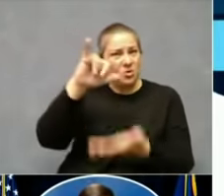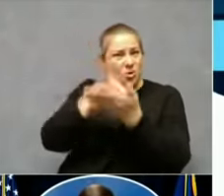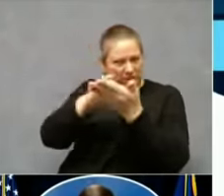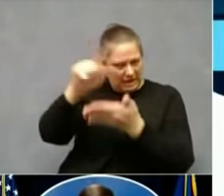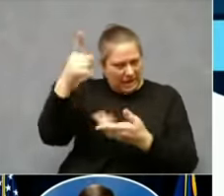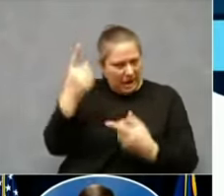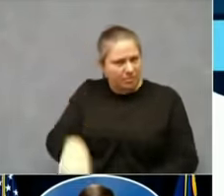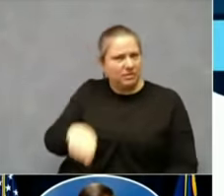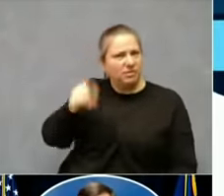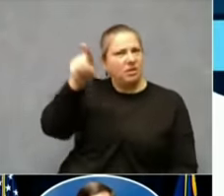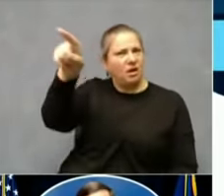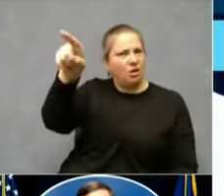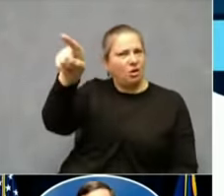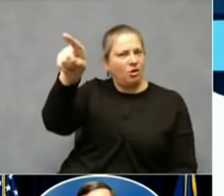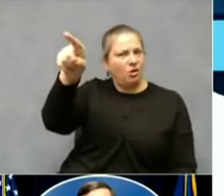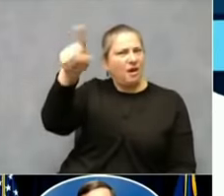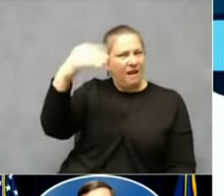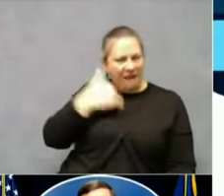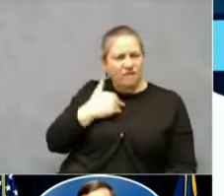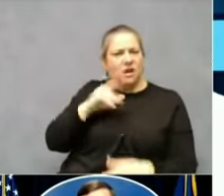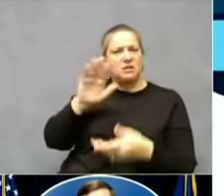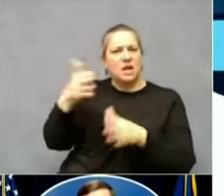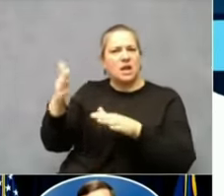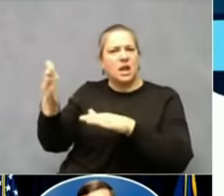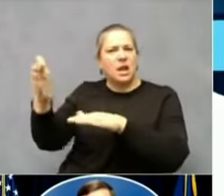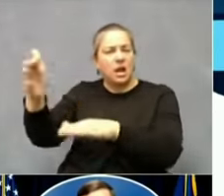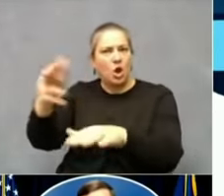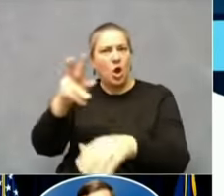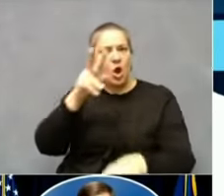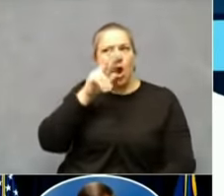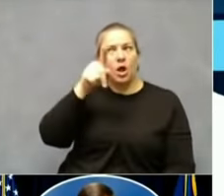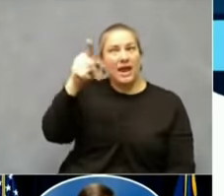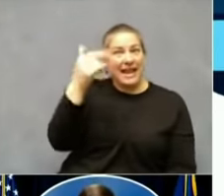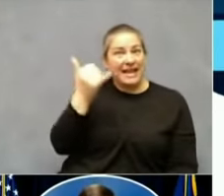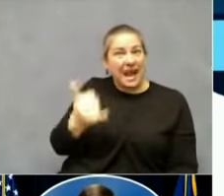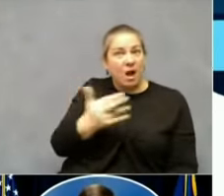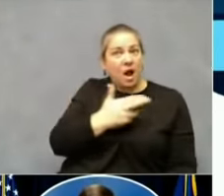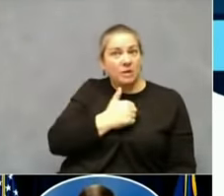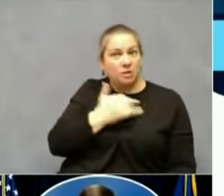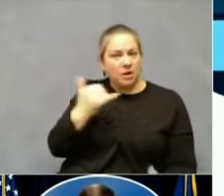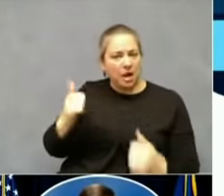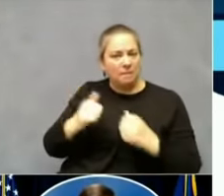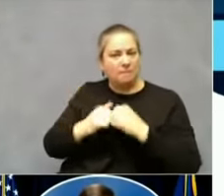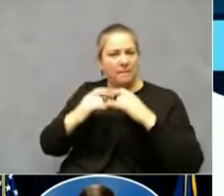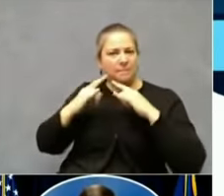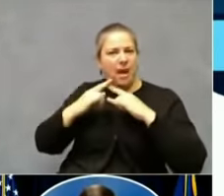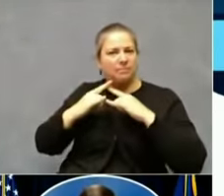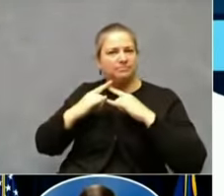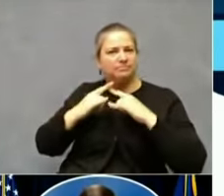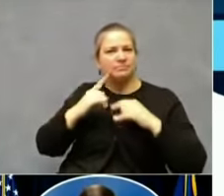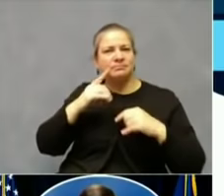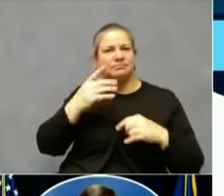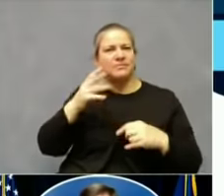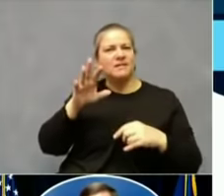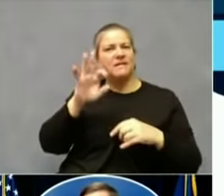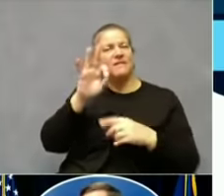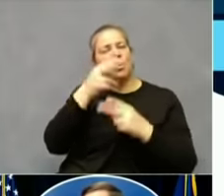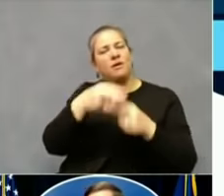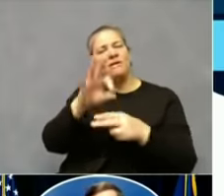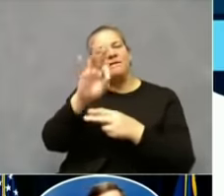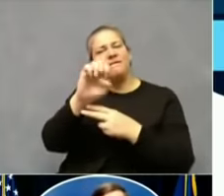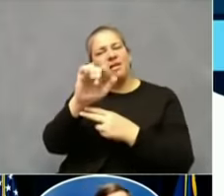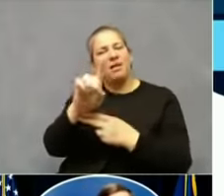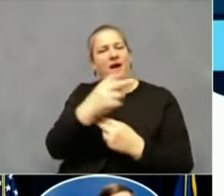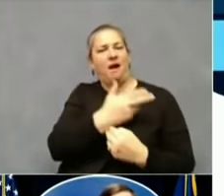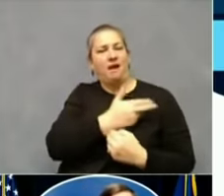New York is already back opening field hospitals. Again, it's hitting everywhere. NPR, this is